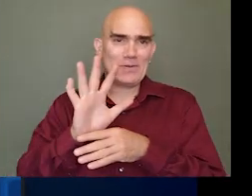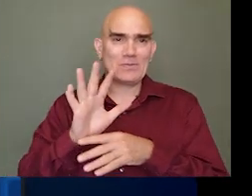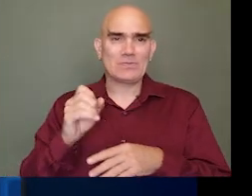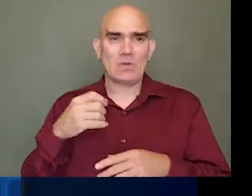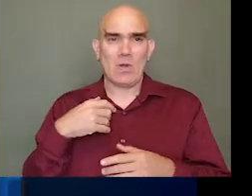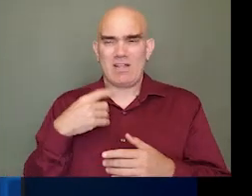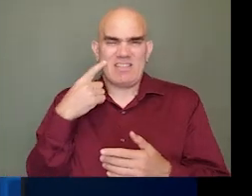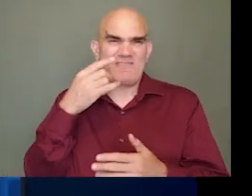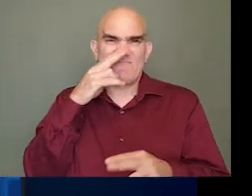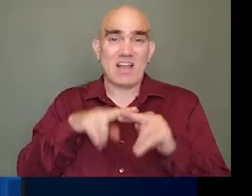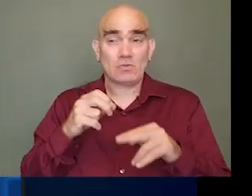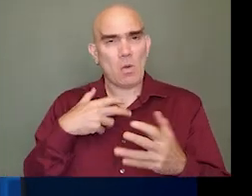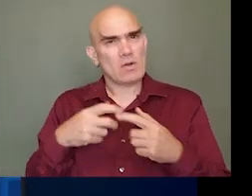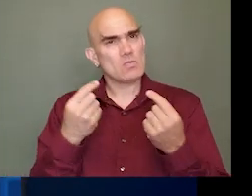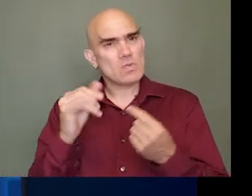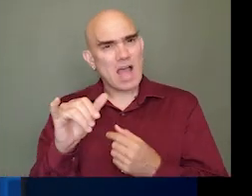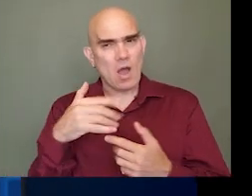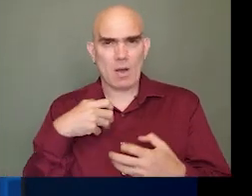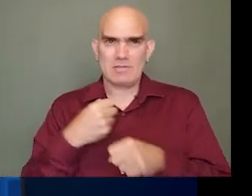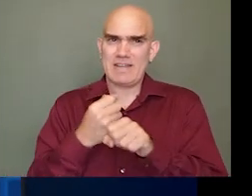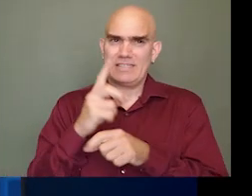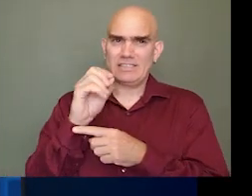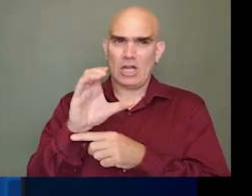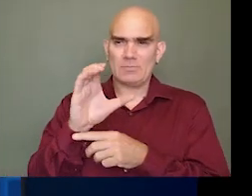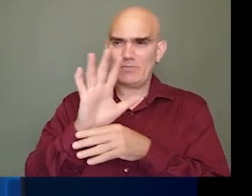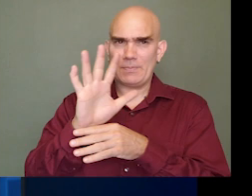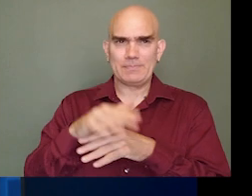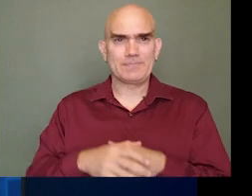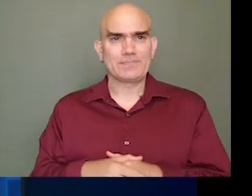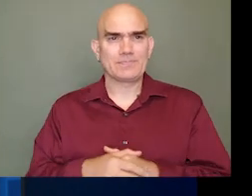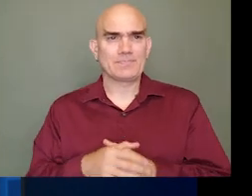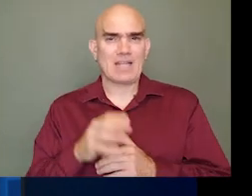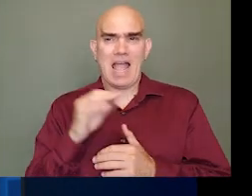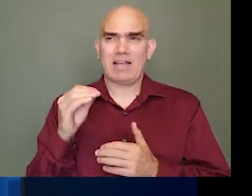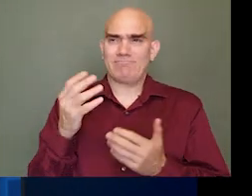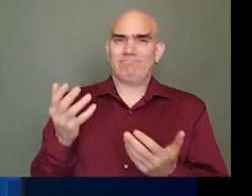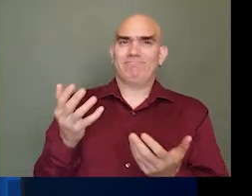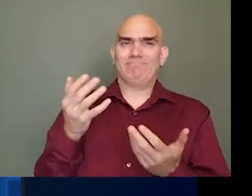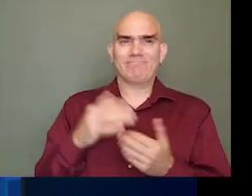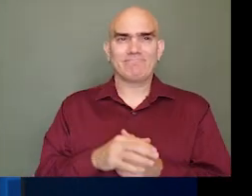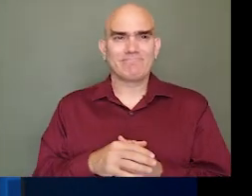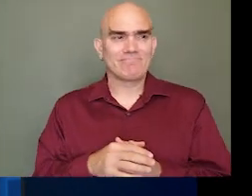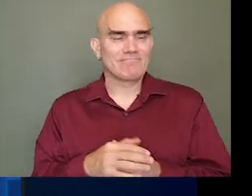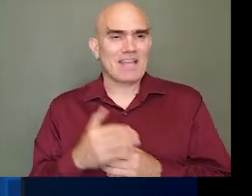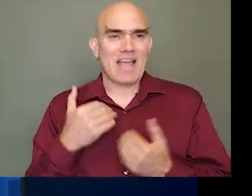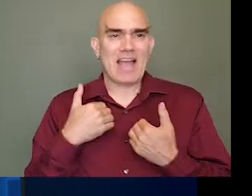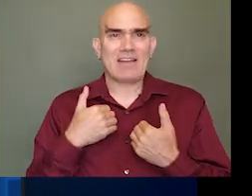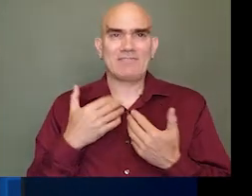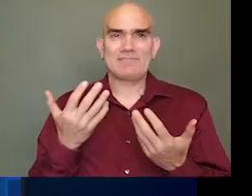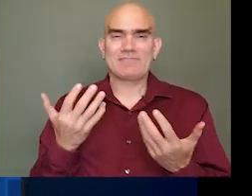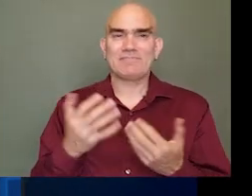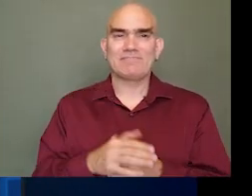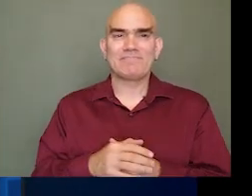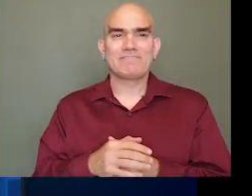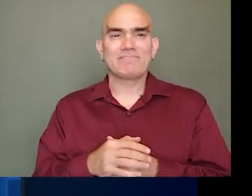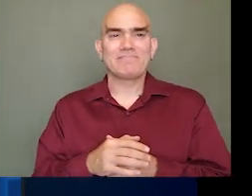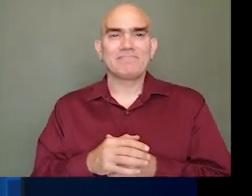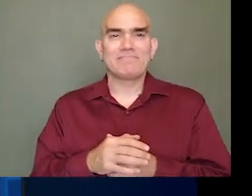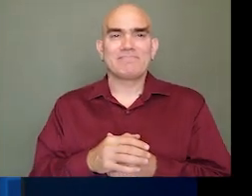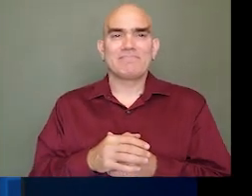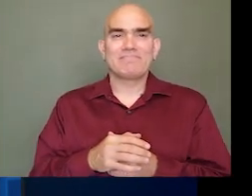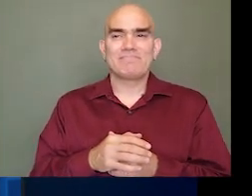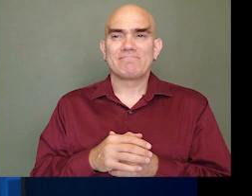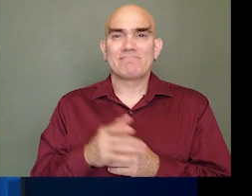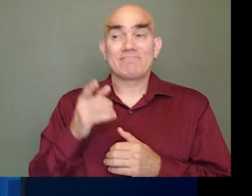and I thought, that's so much fun, I want to do that. And there is an art